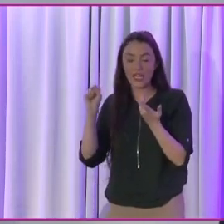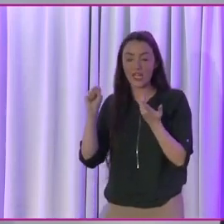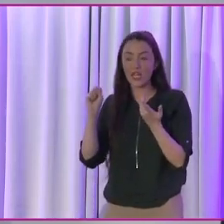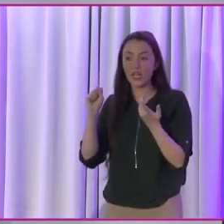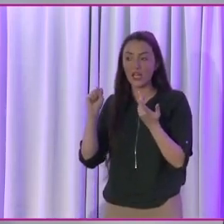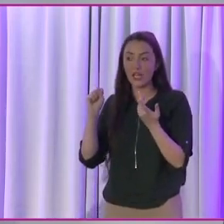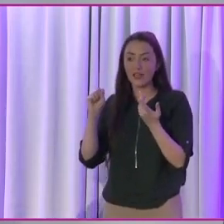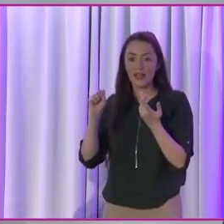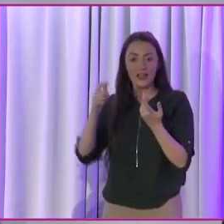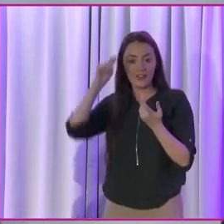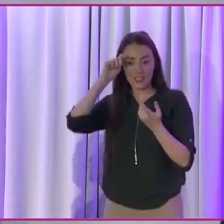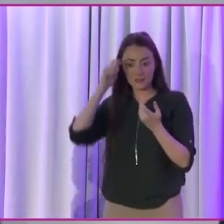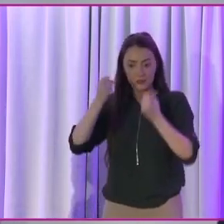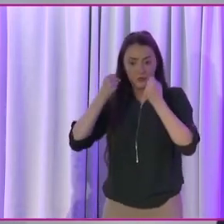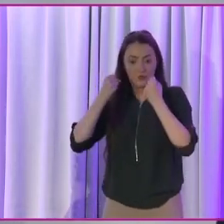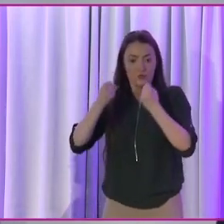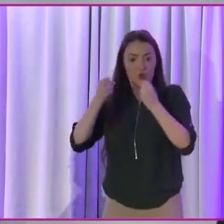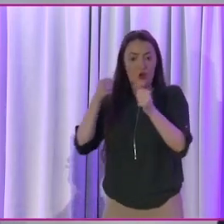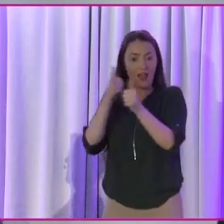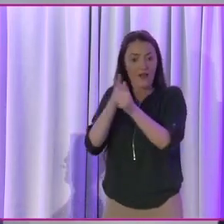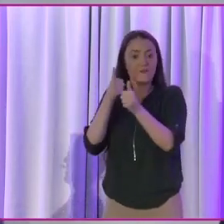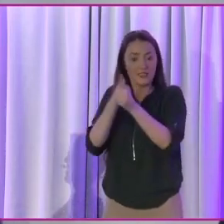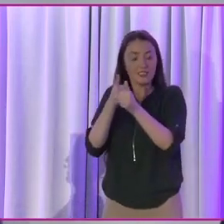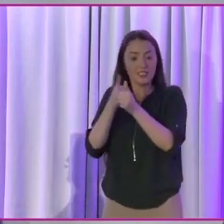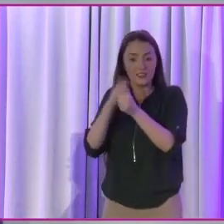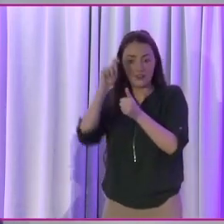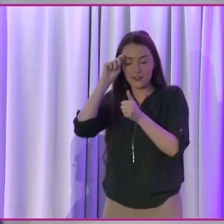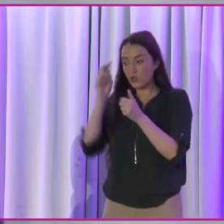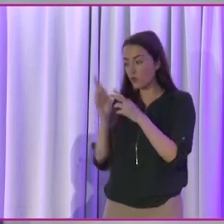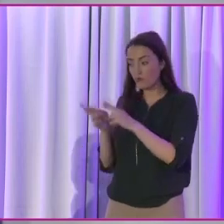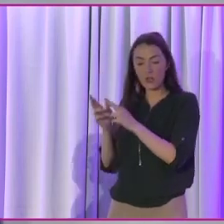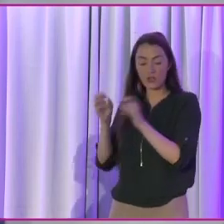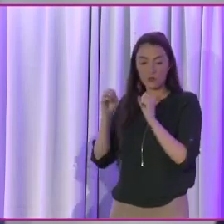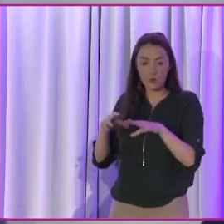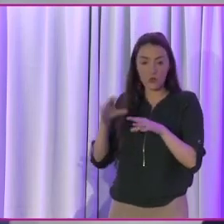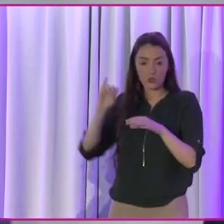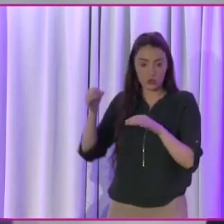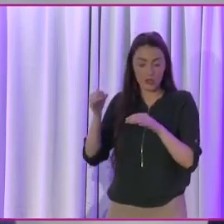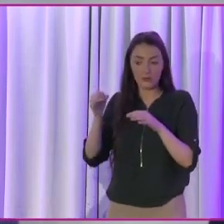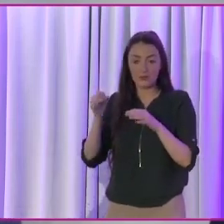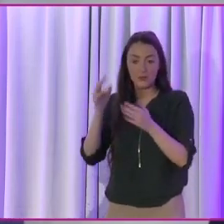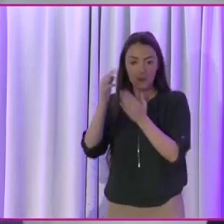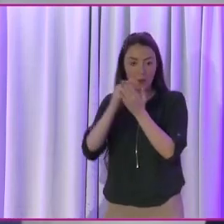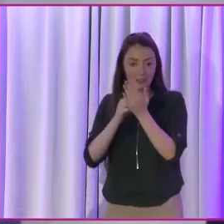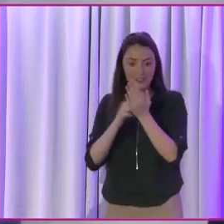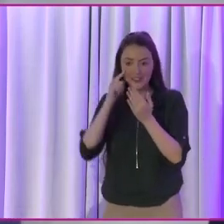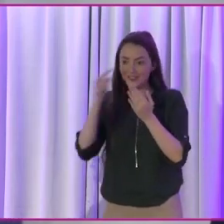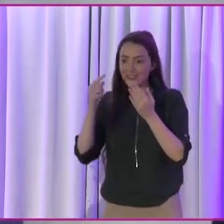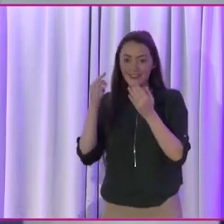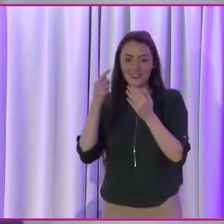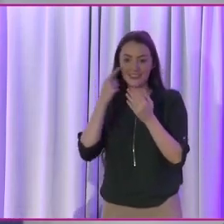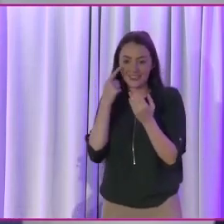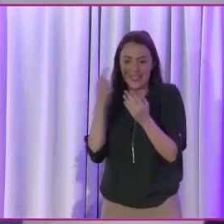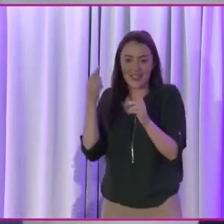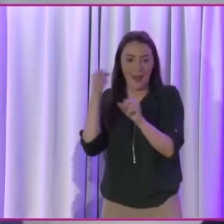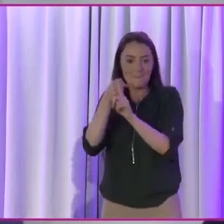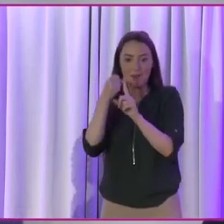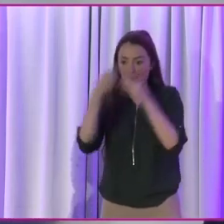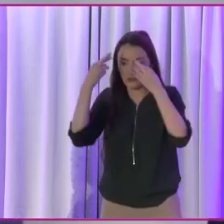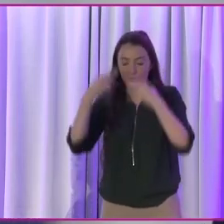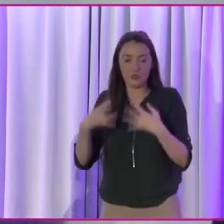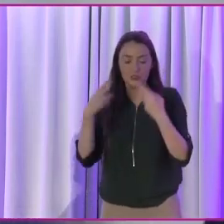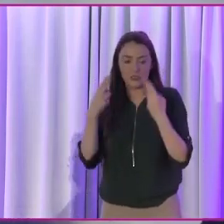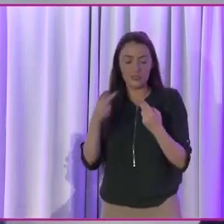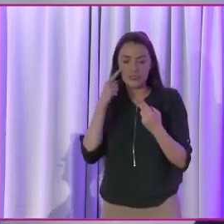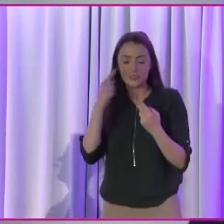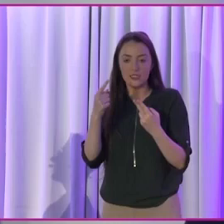I think there's been a strong advocacy. I do think you're right, of course, James, about policy and, you know, one of the